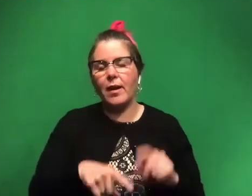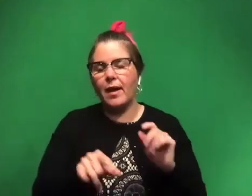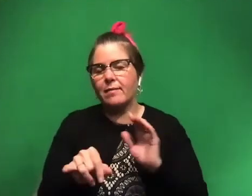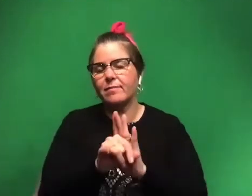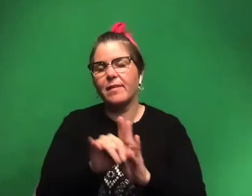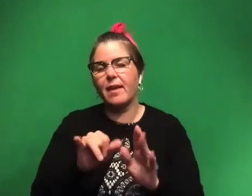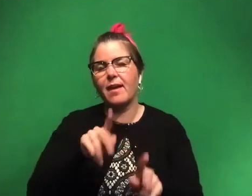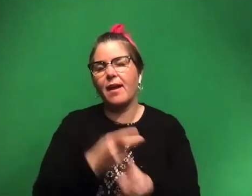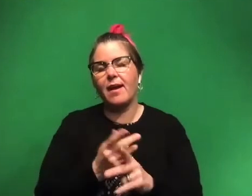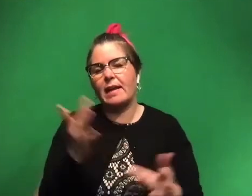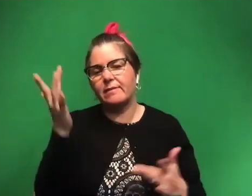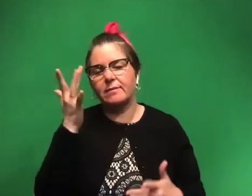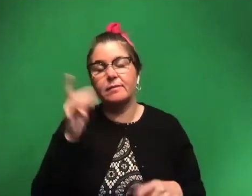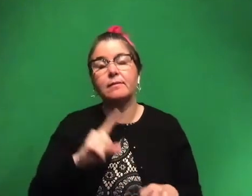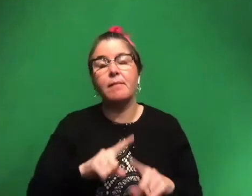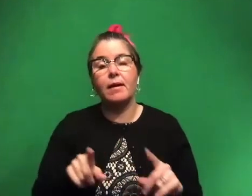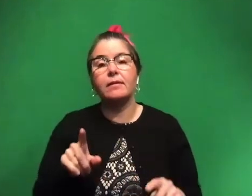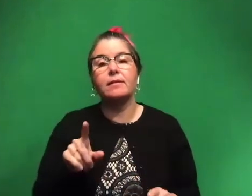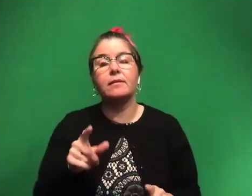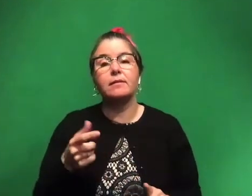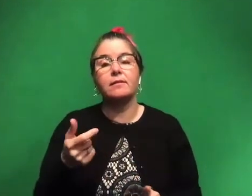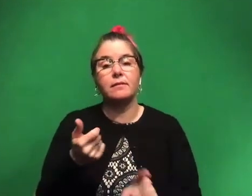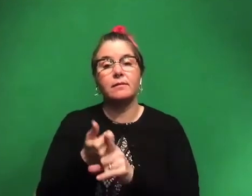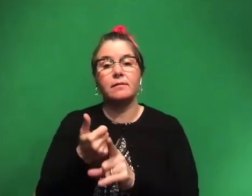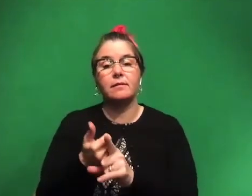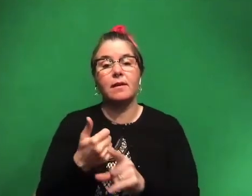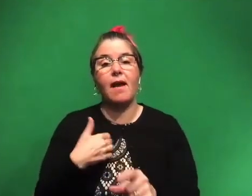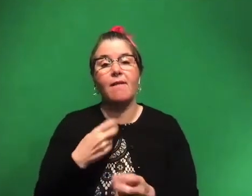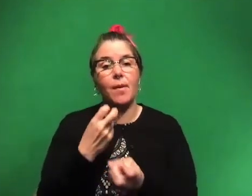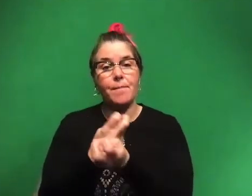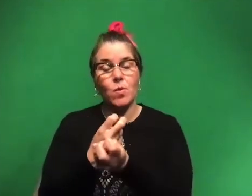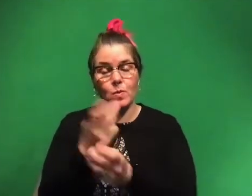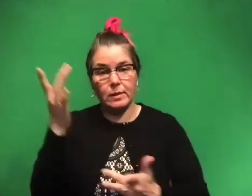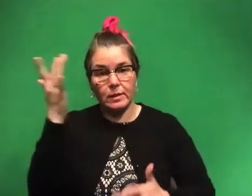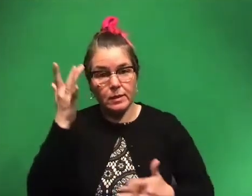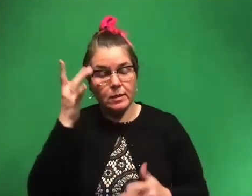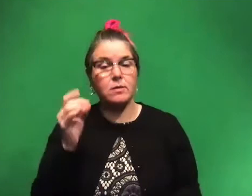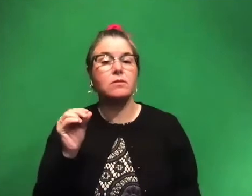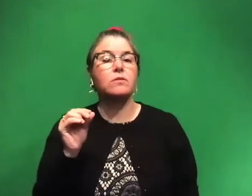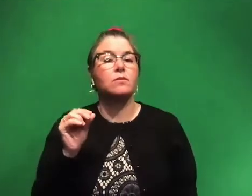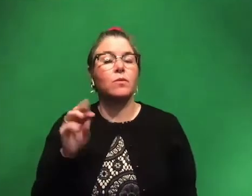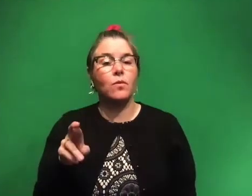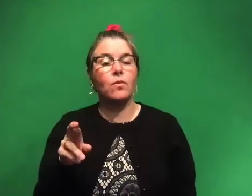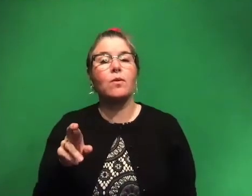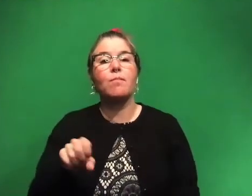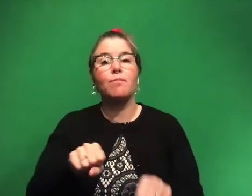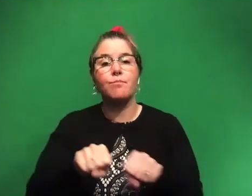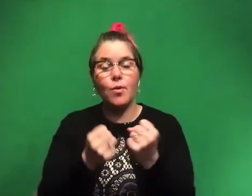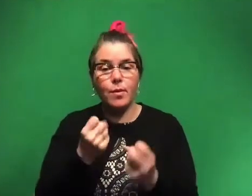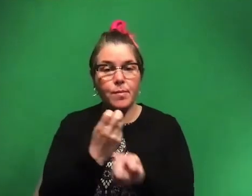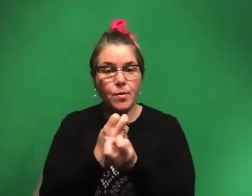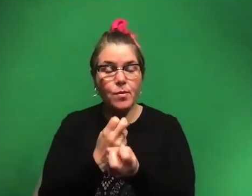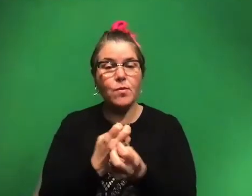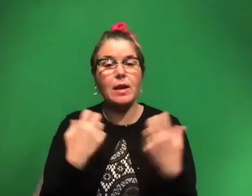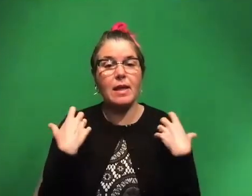kind of disease, but you can tell if they have a bone disease or if they get a broken bone and they